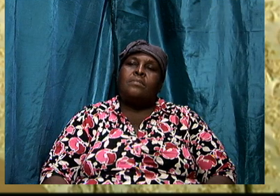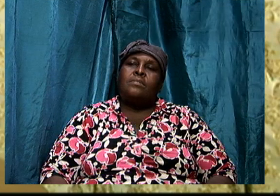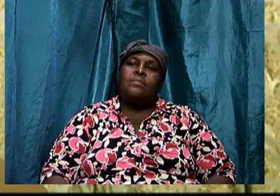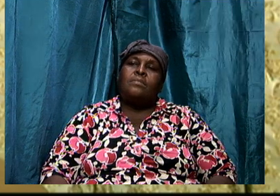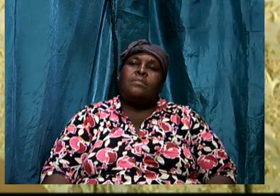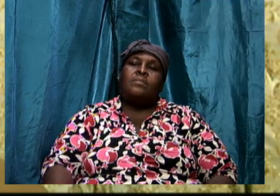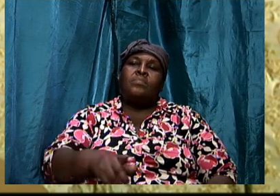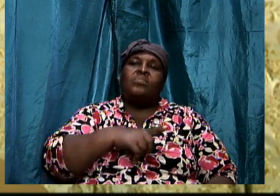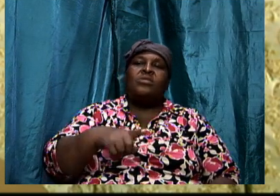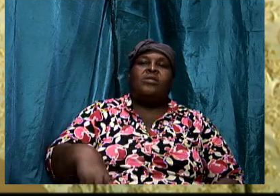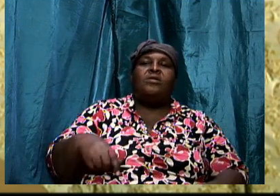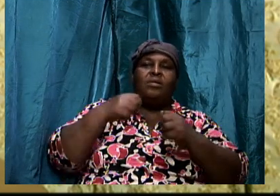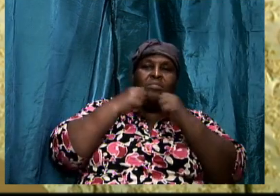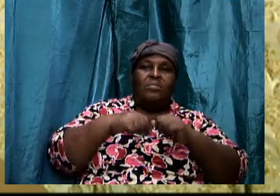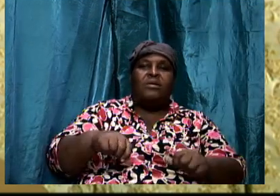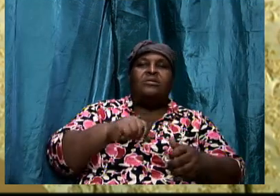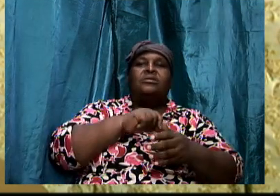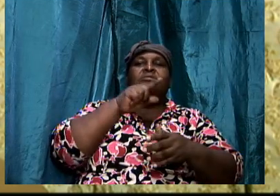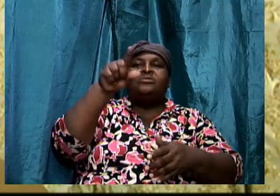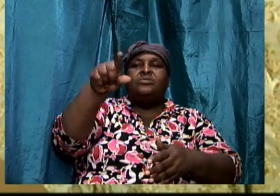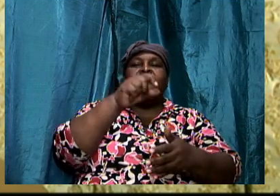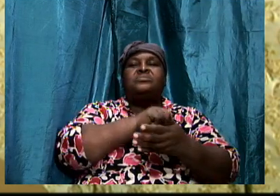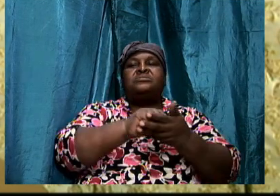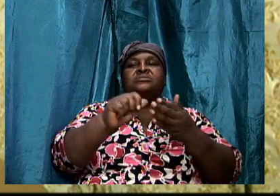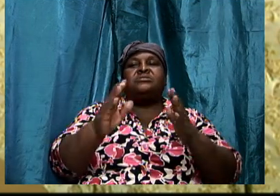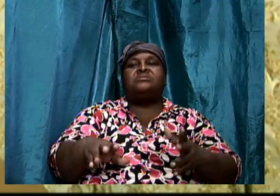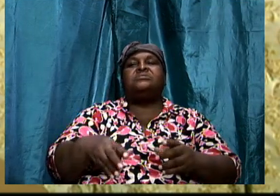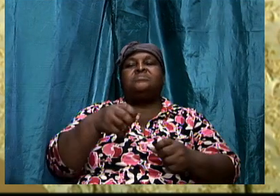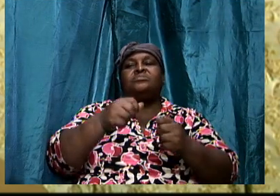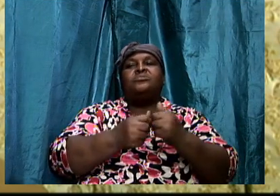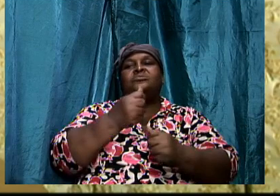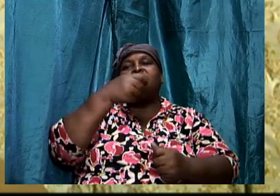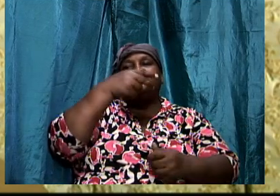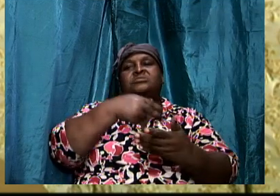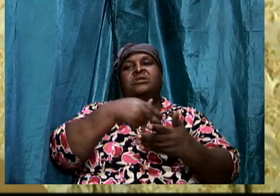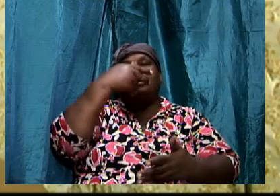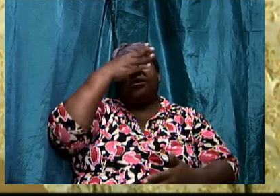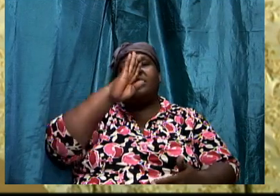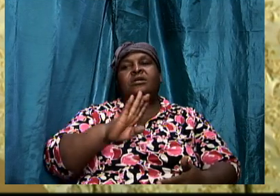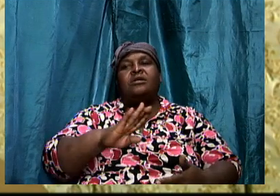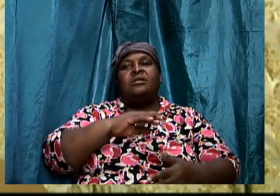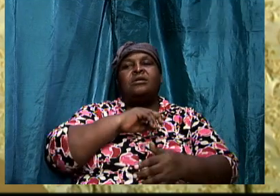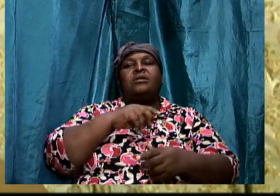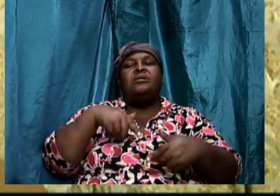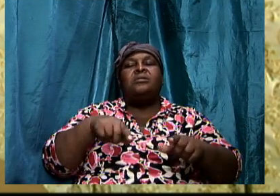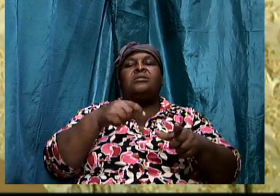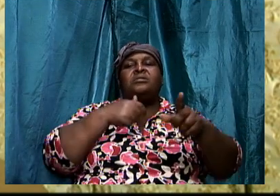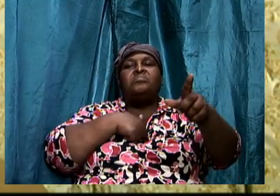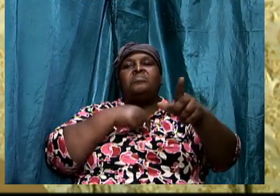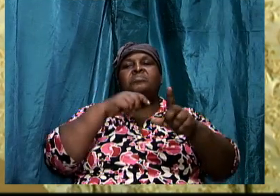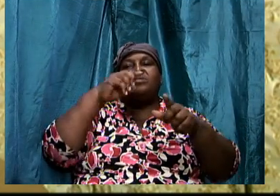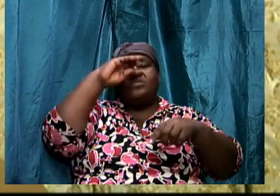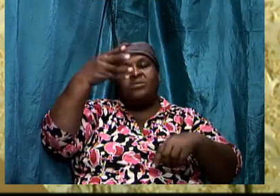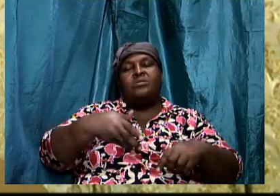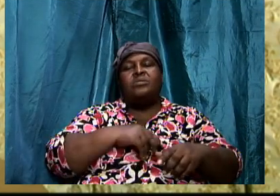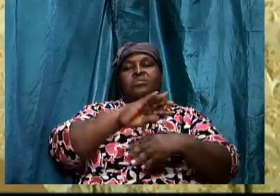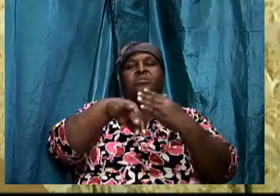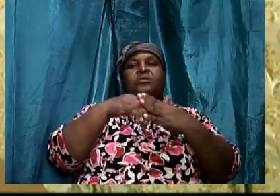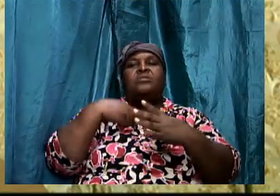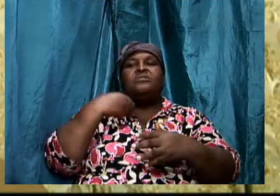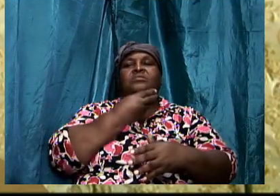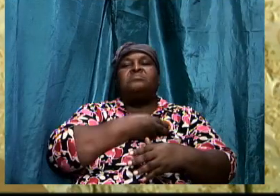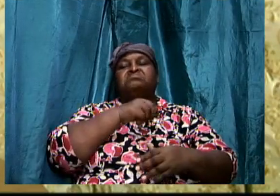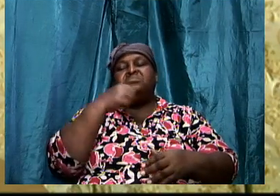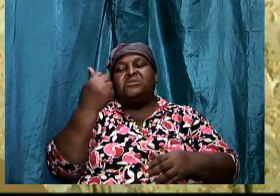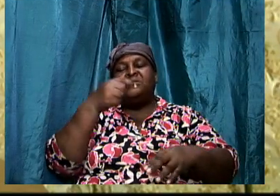The Lord bless you, saints of the Most High God. Let me welcome all of us another time